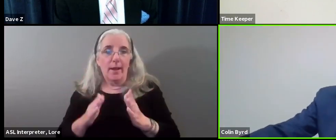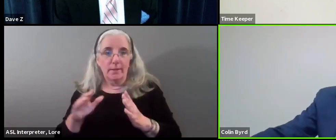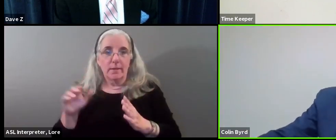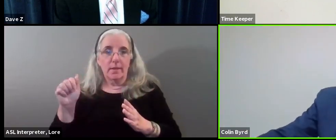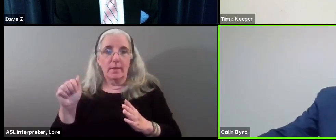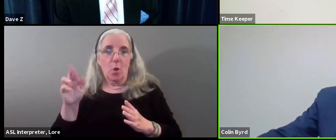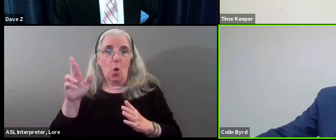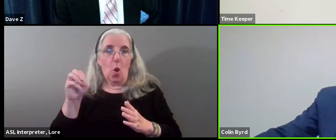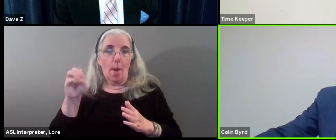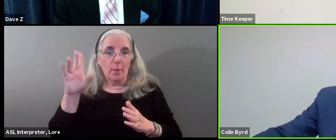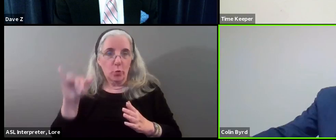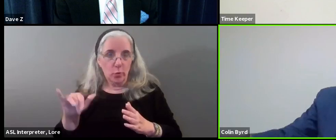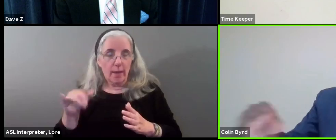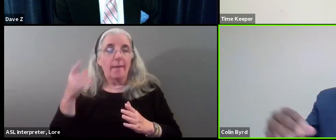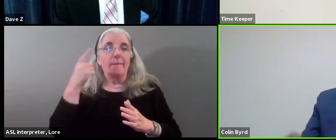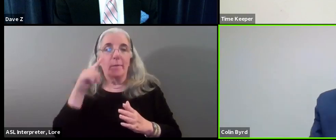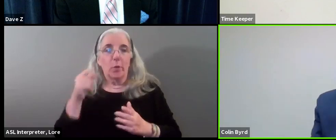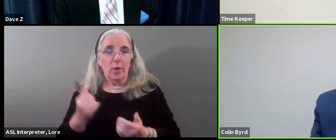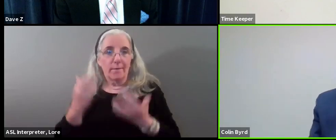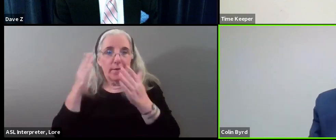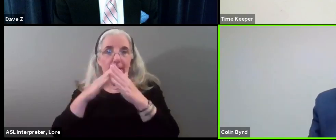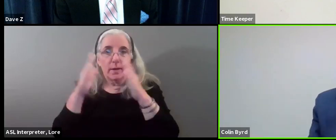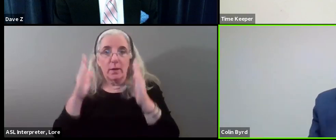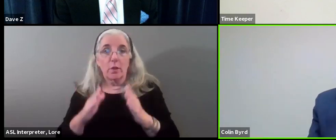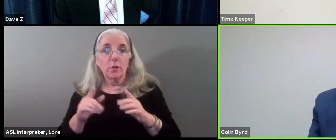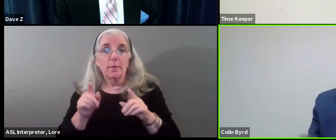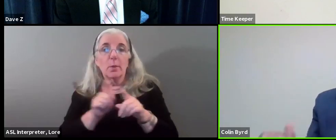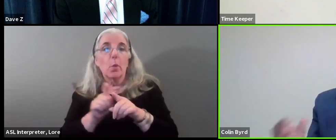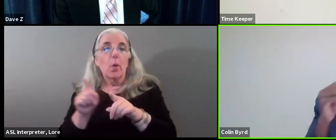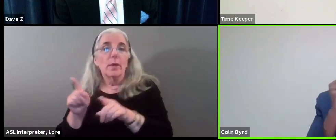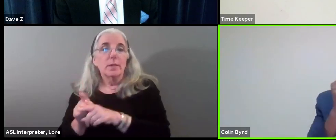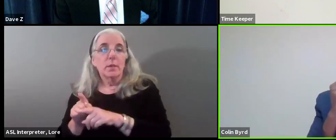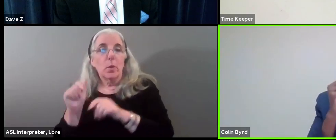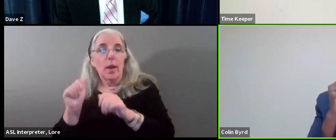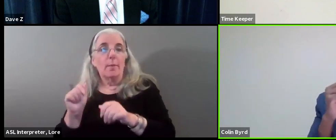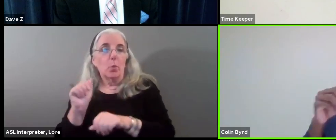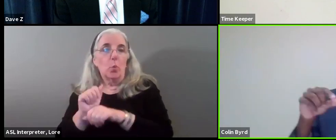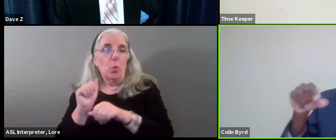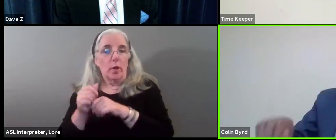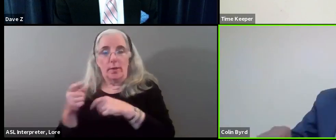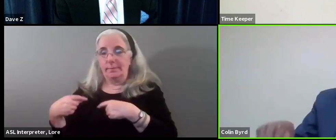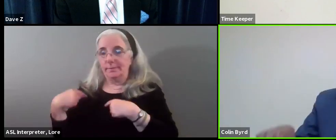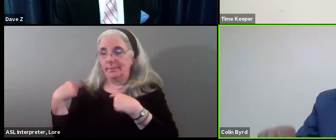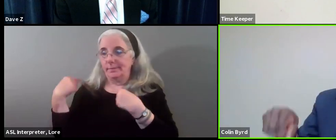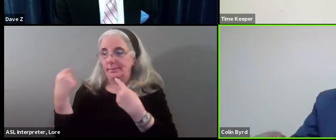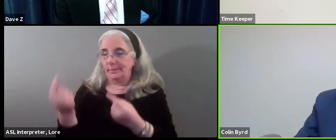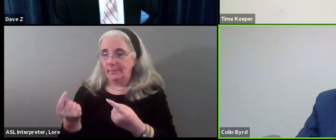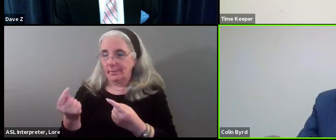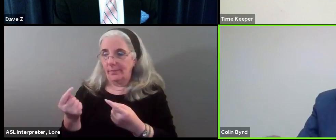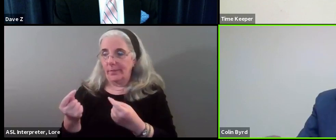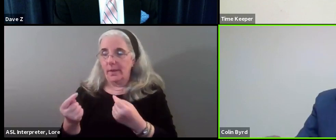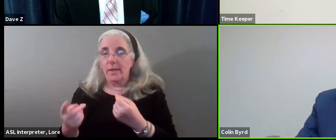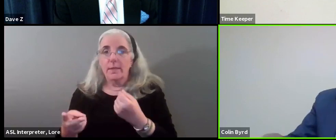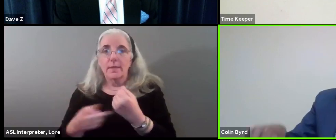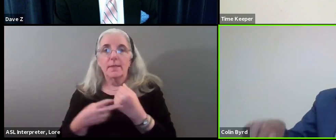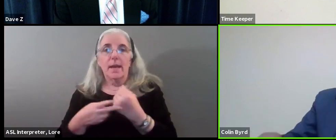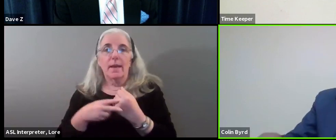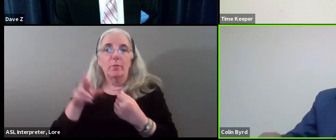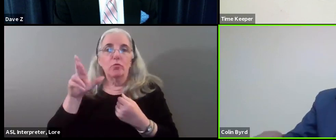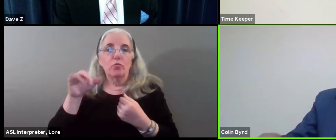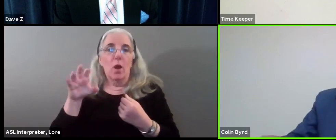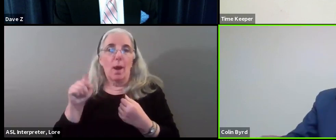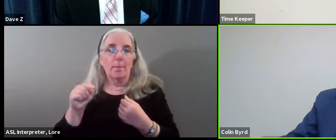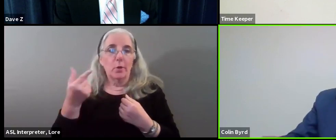firehouse. But we also were able to work over the past couple of years to save Robert Goddard, because